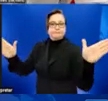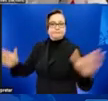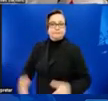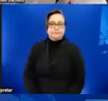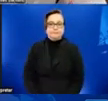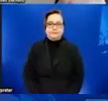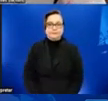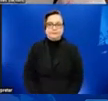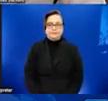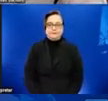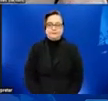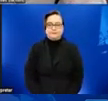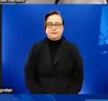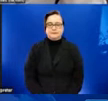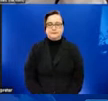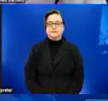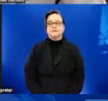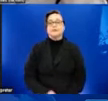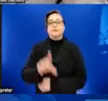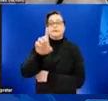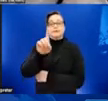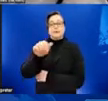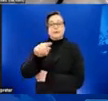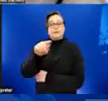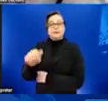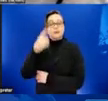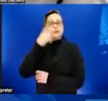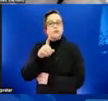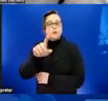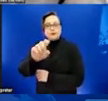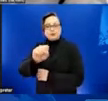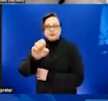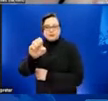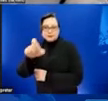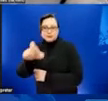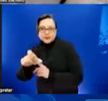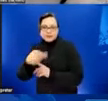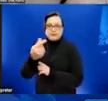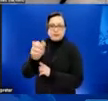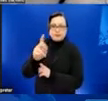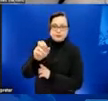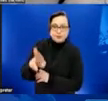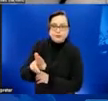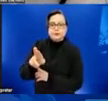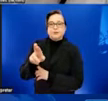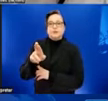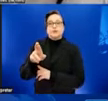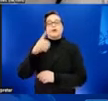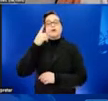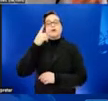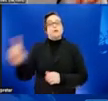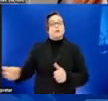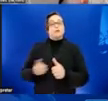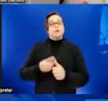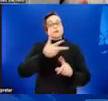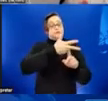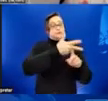Where we have data on sex and gender, as well as likely transmission related behavior for the first three months of the outbreak, we